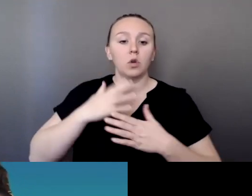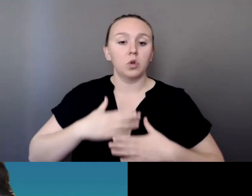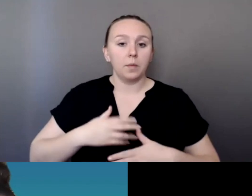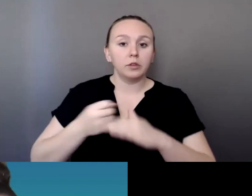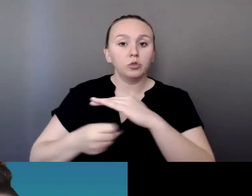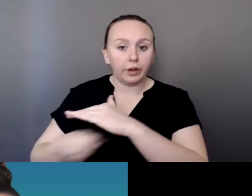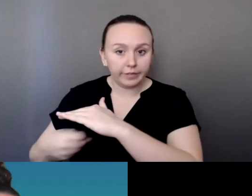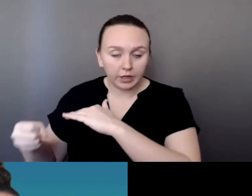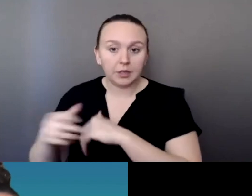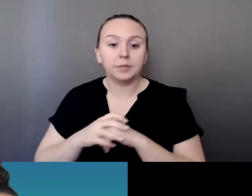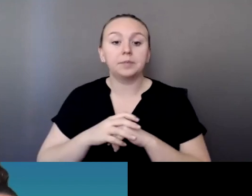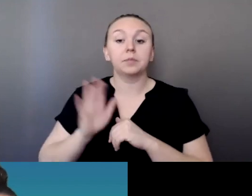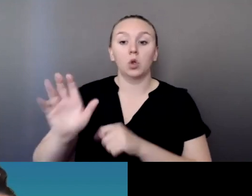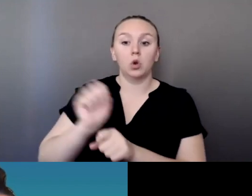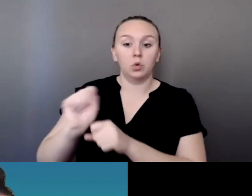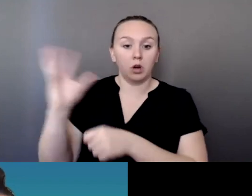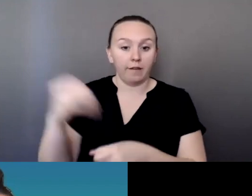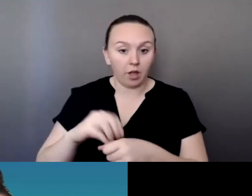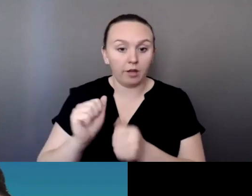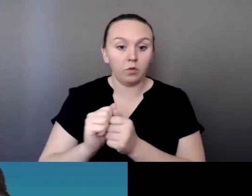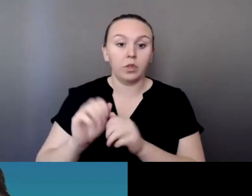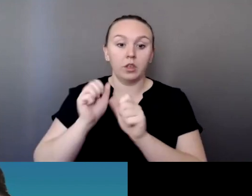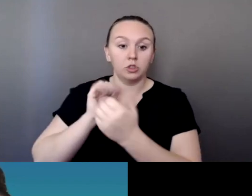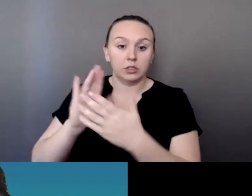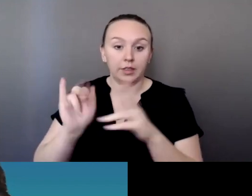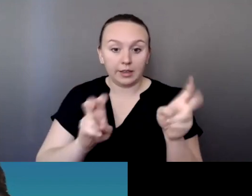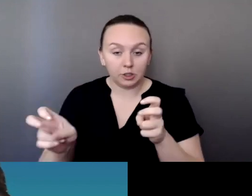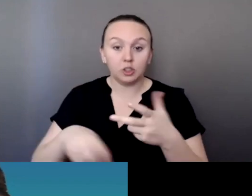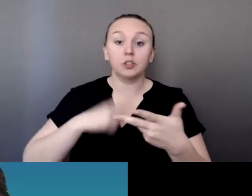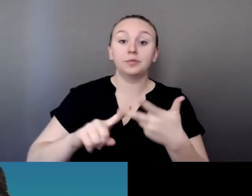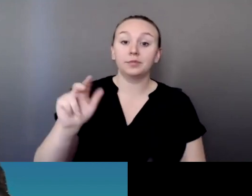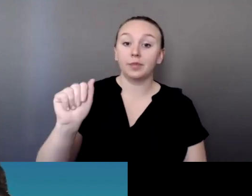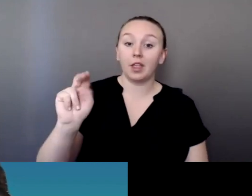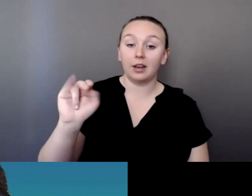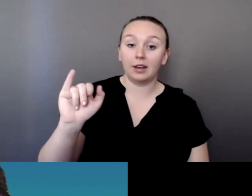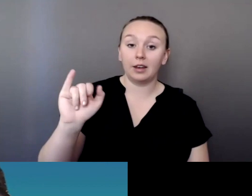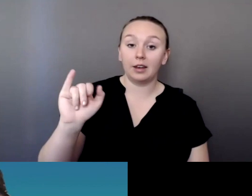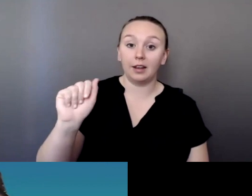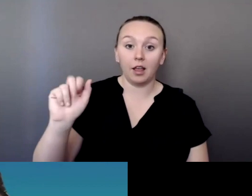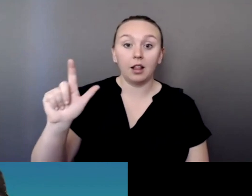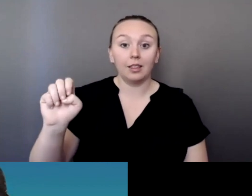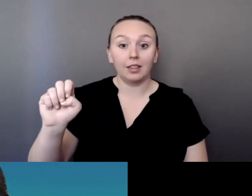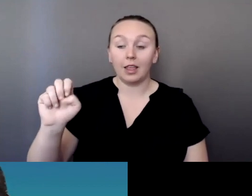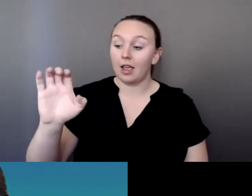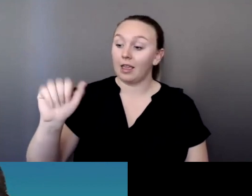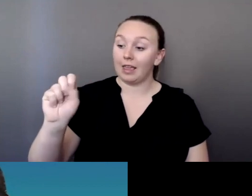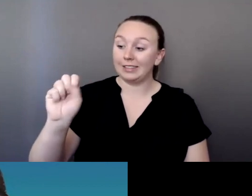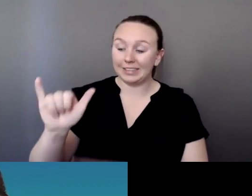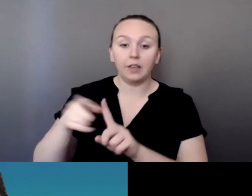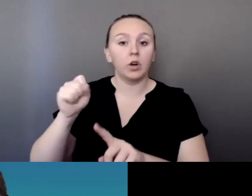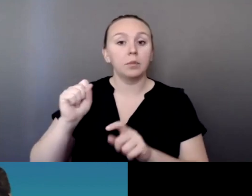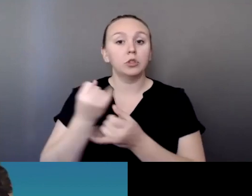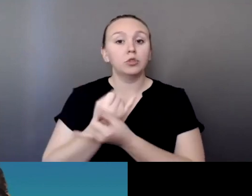issue. I want to name Anita Lucchesi from the Sovereign Bodies Institute and the work that she's doing